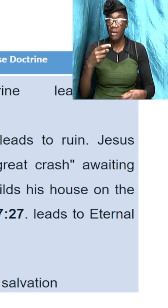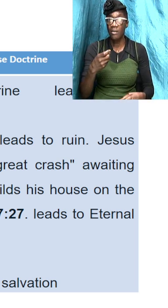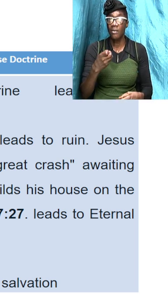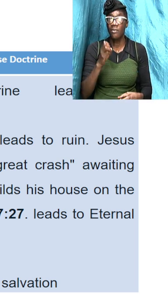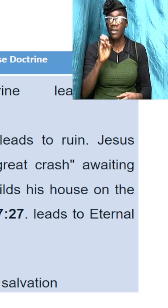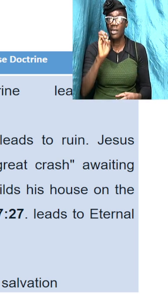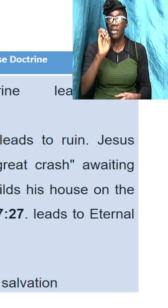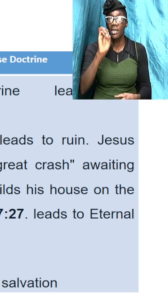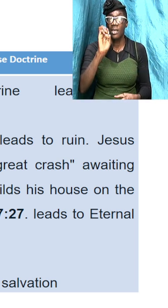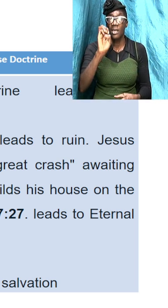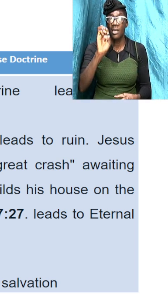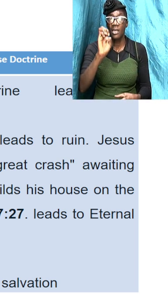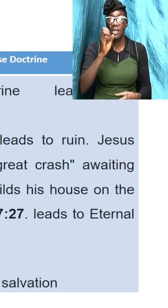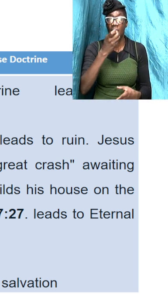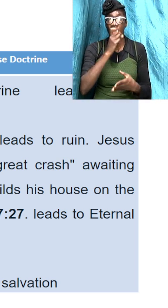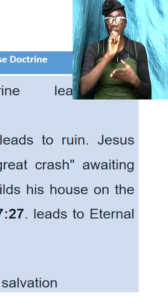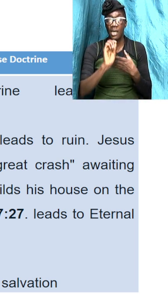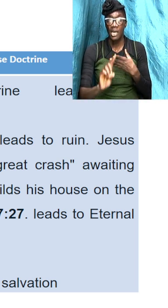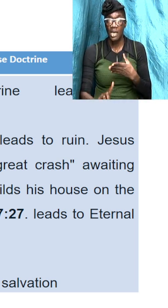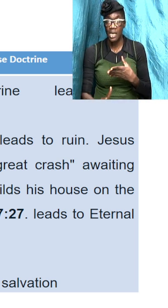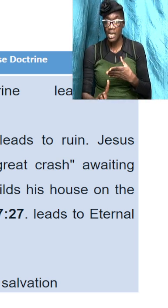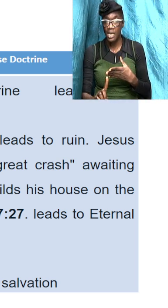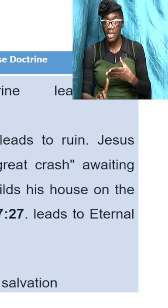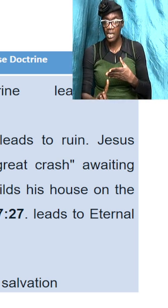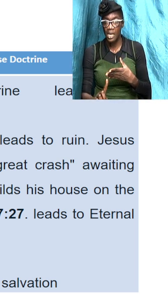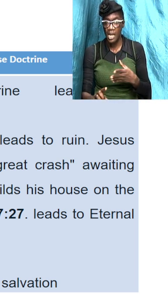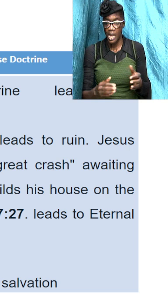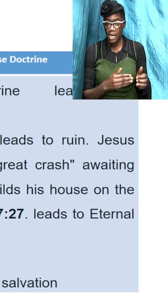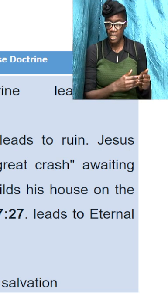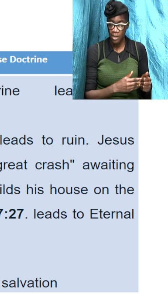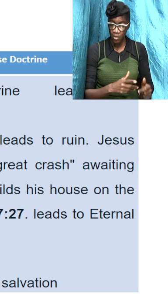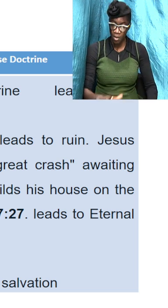son doctrine leads to life eternal